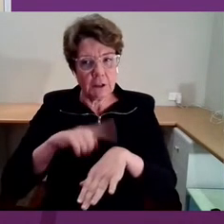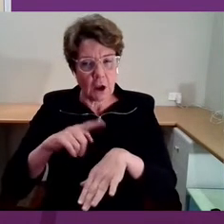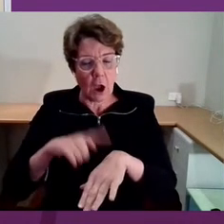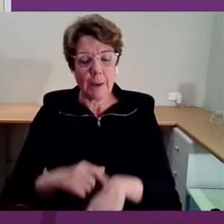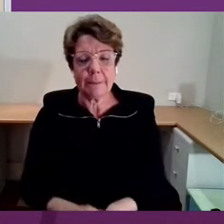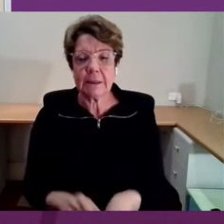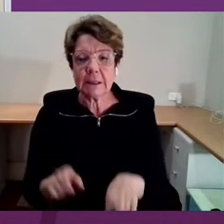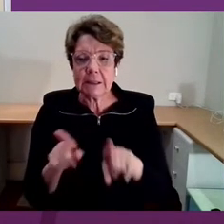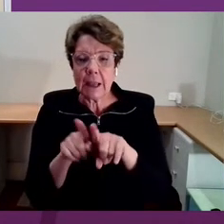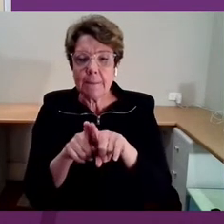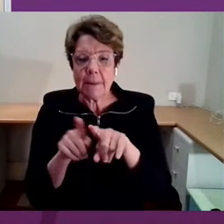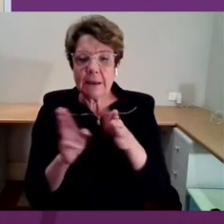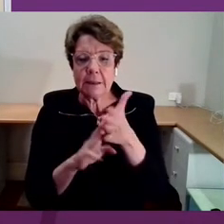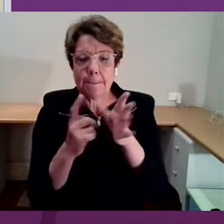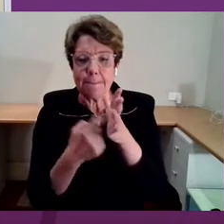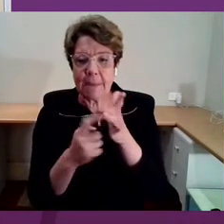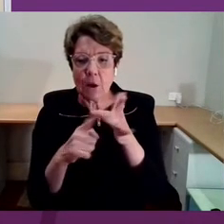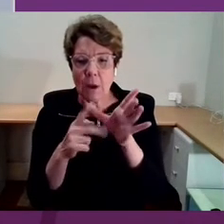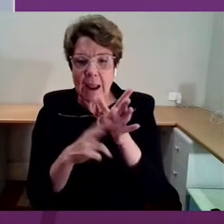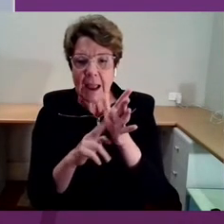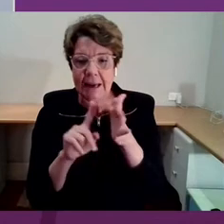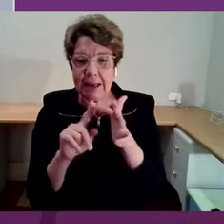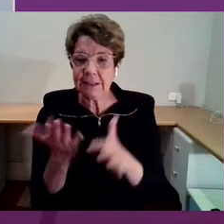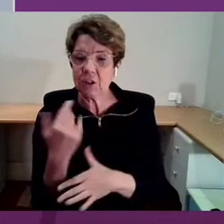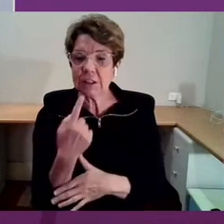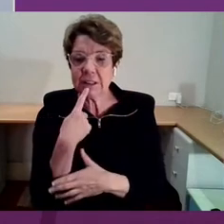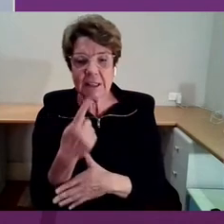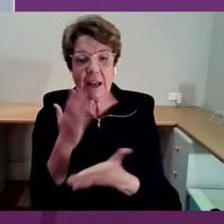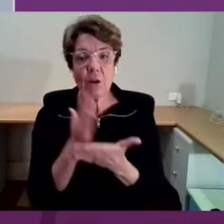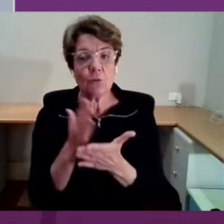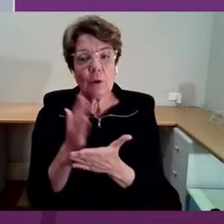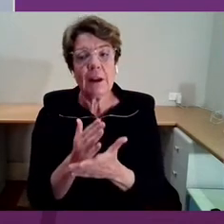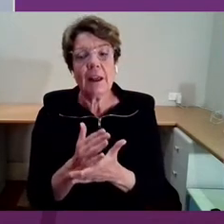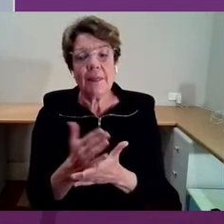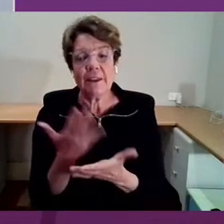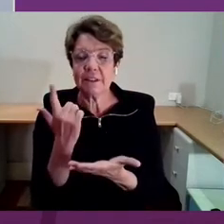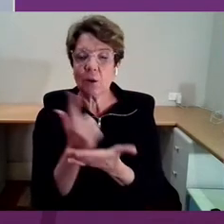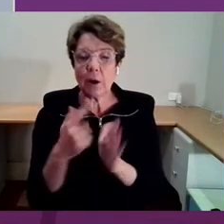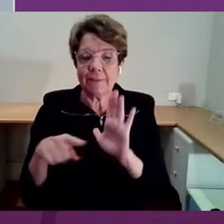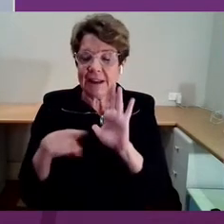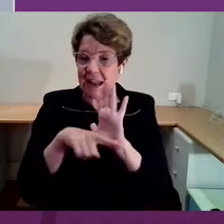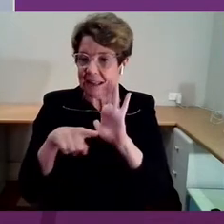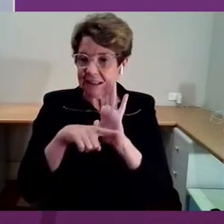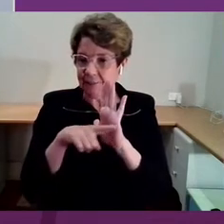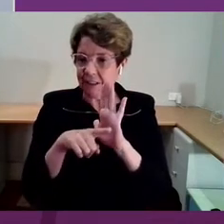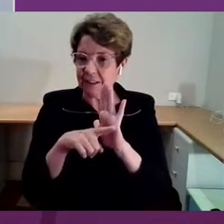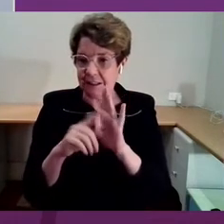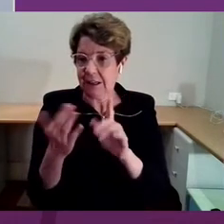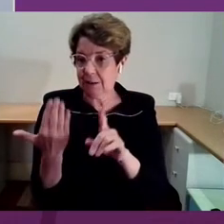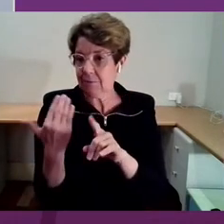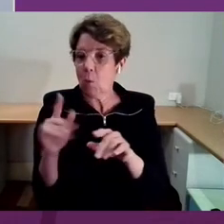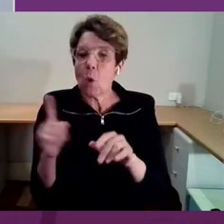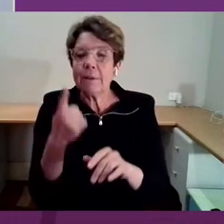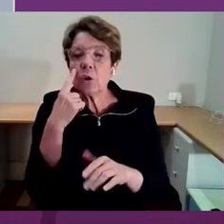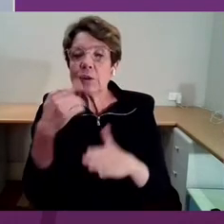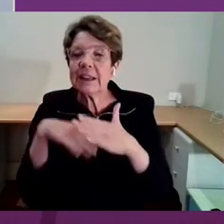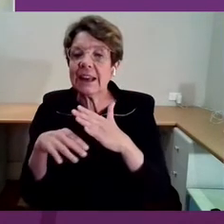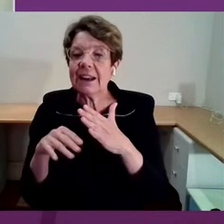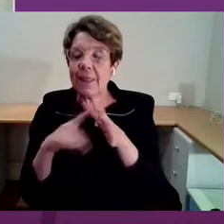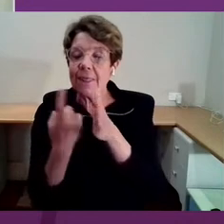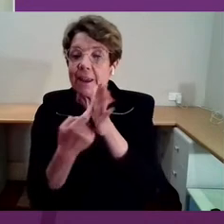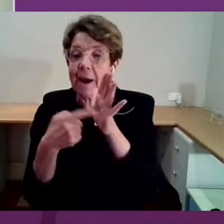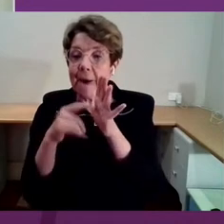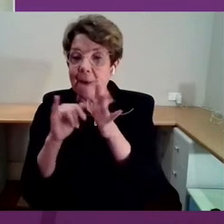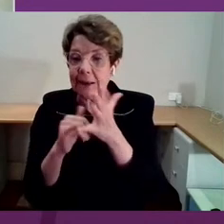potential in the environment for some incredible negativity. What have you seen in the arts in terms of playing a particular role